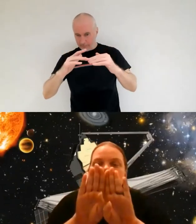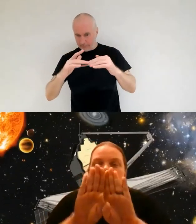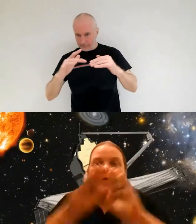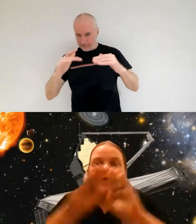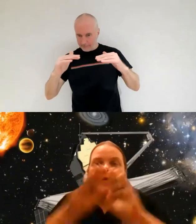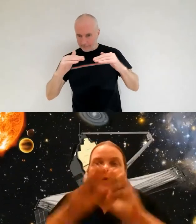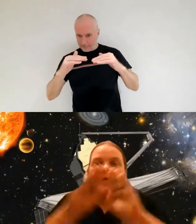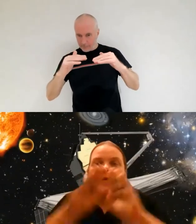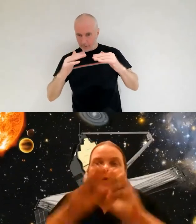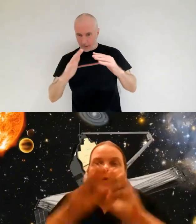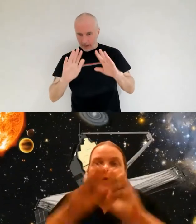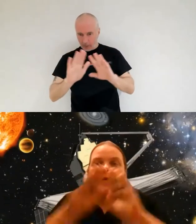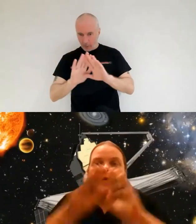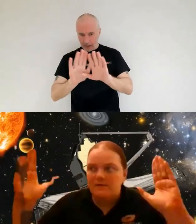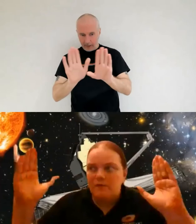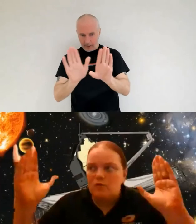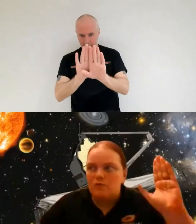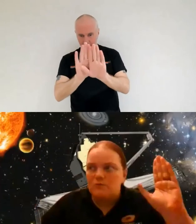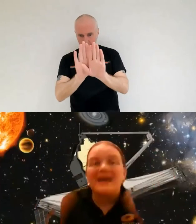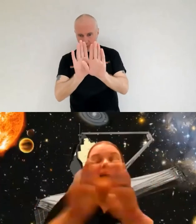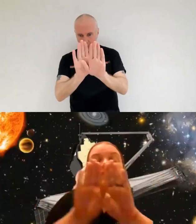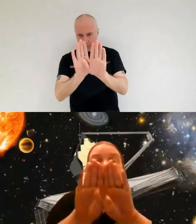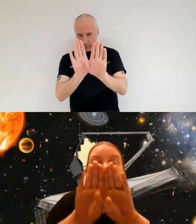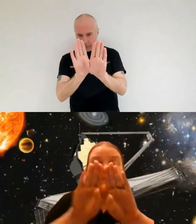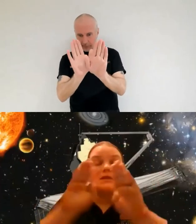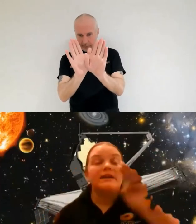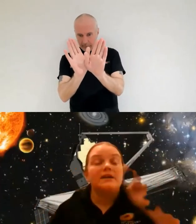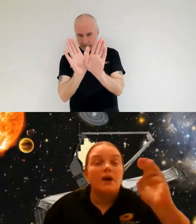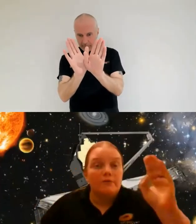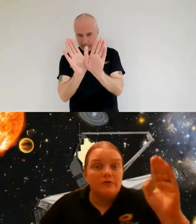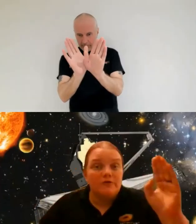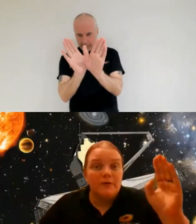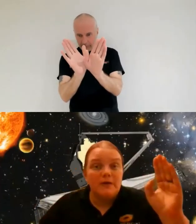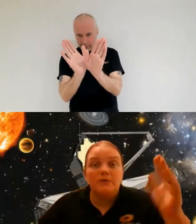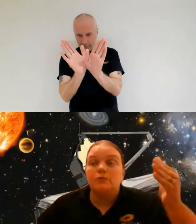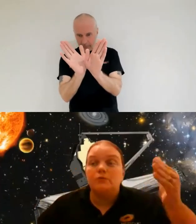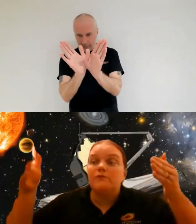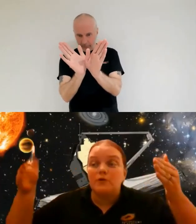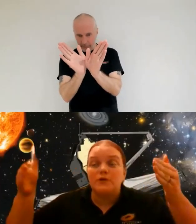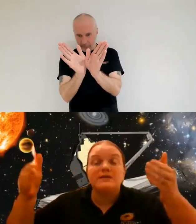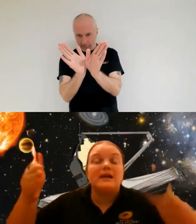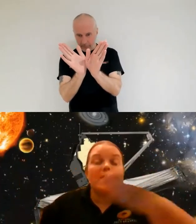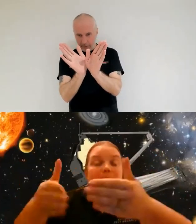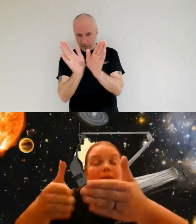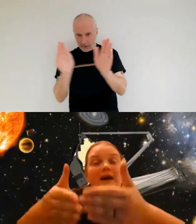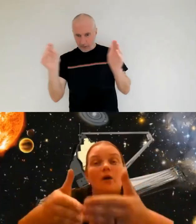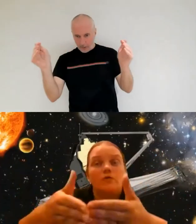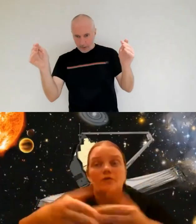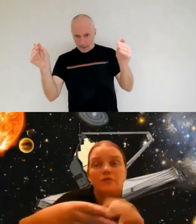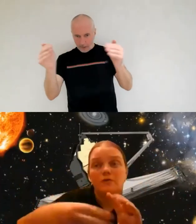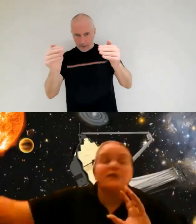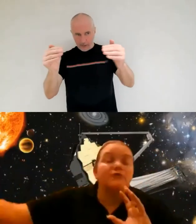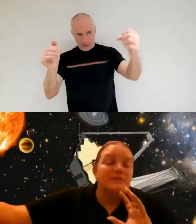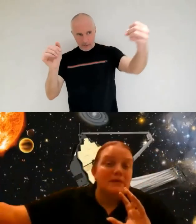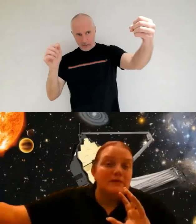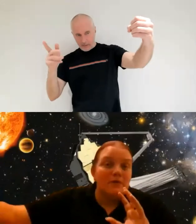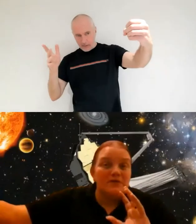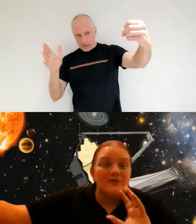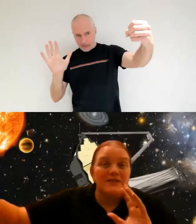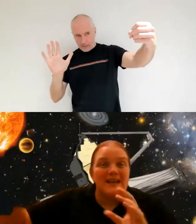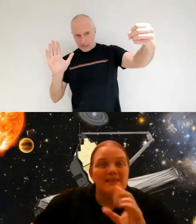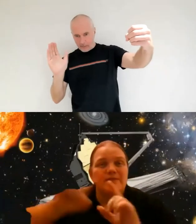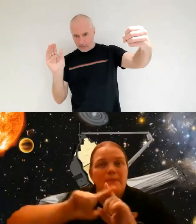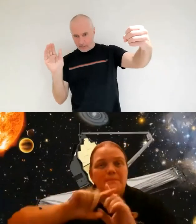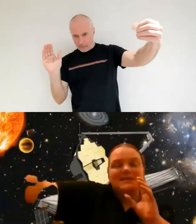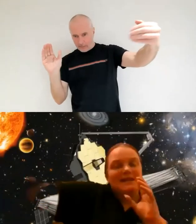when we have the whole dish being formed there is a slight curvature to it which will focus that light back onto the